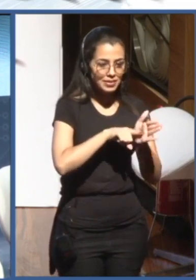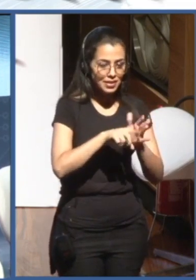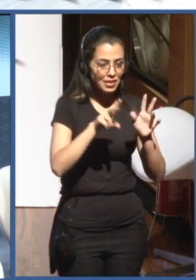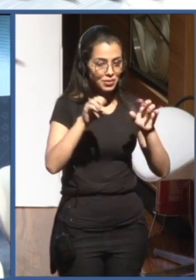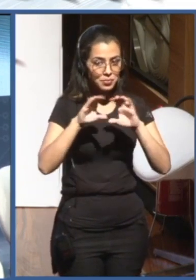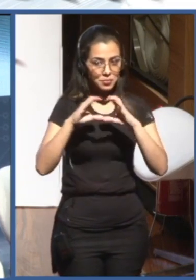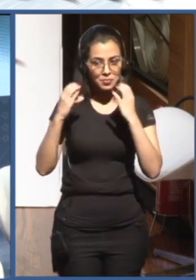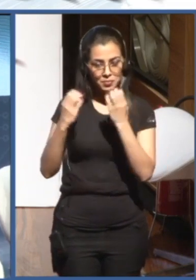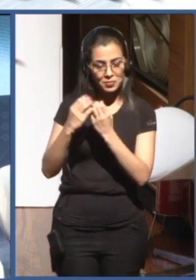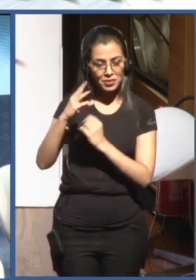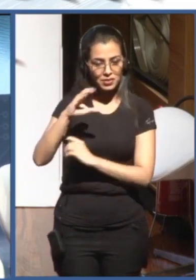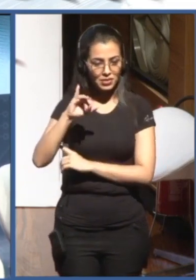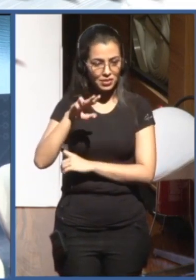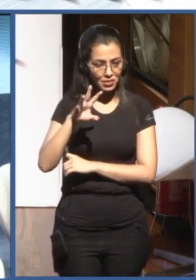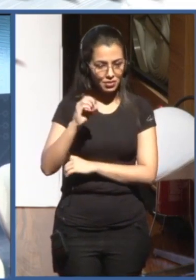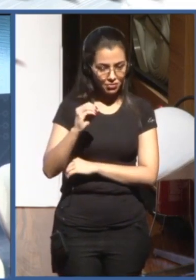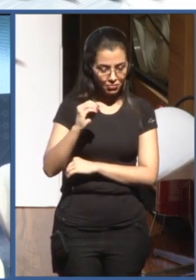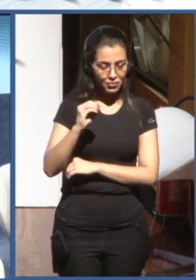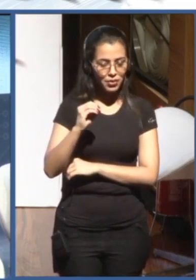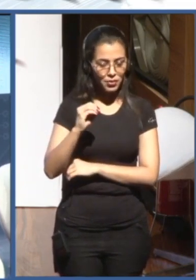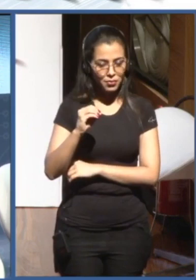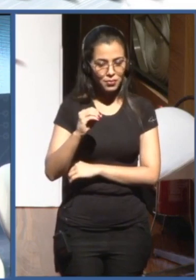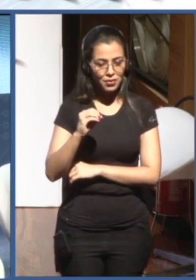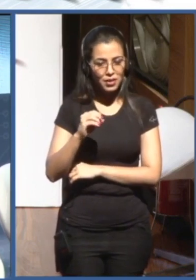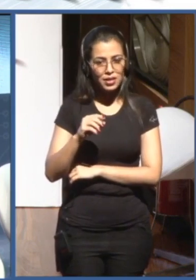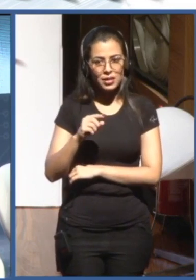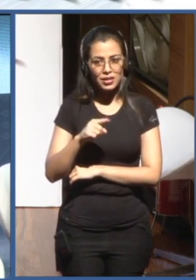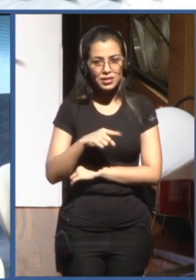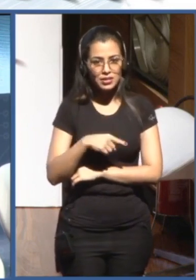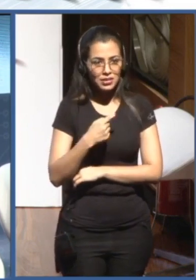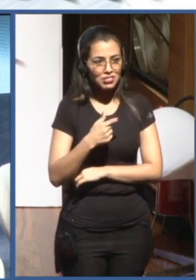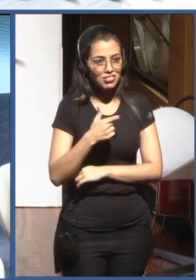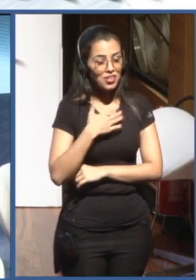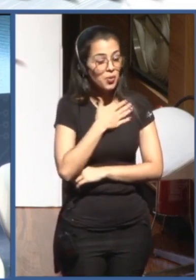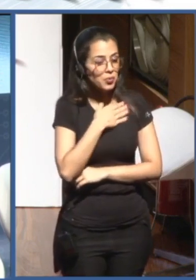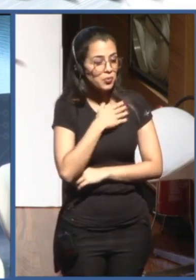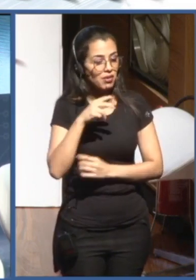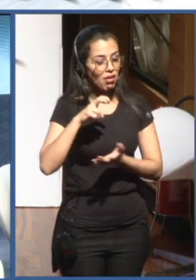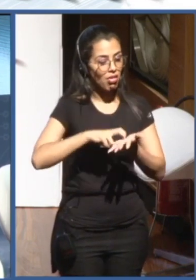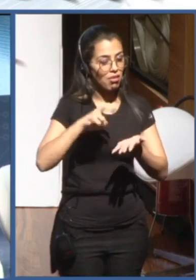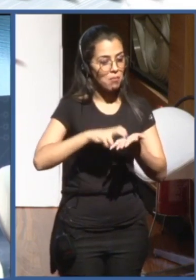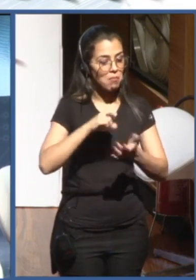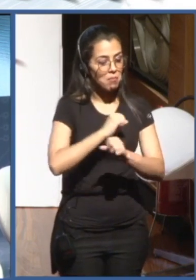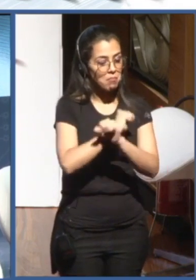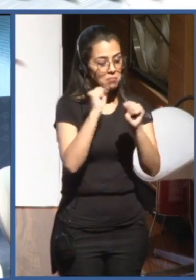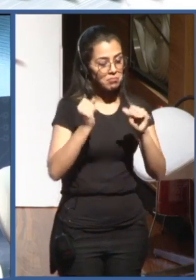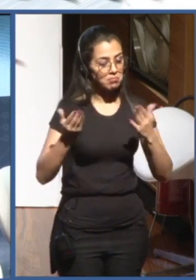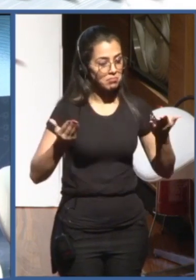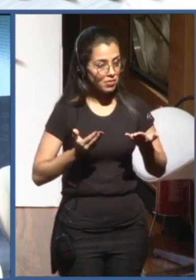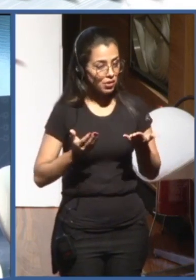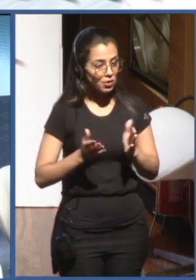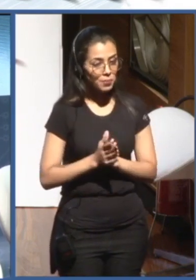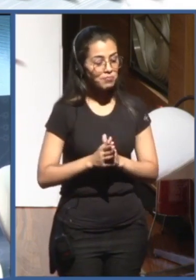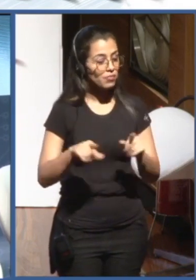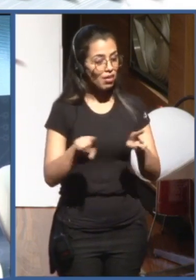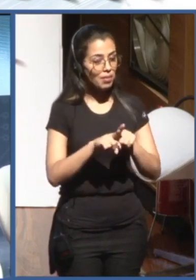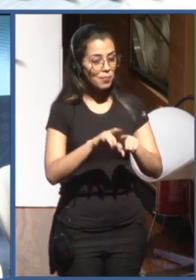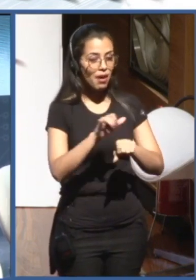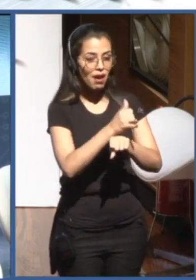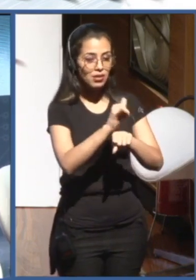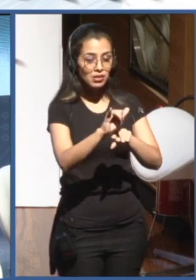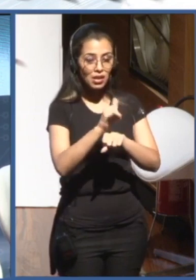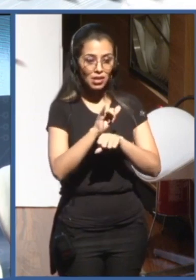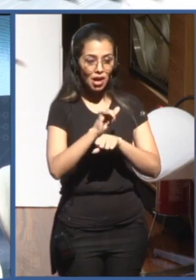I think we've discussed this morning about the multiple initiatives, you know, also in Latin America to build some AI national strategies. Also, there's been many initiatives